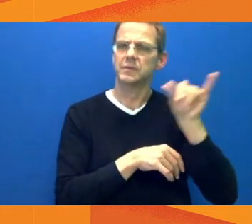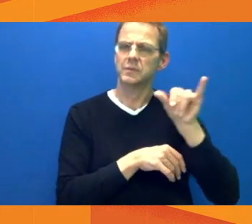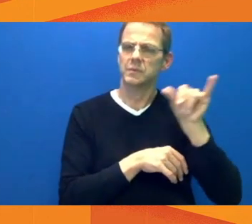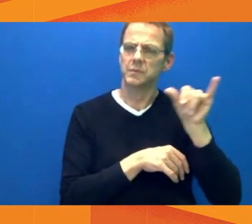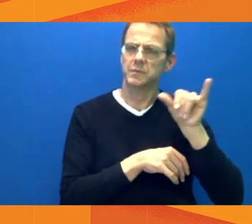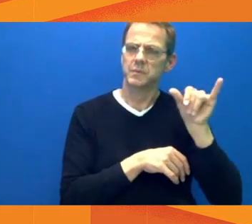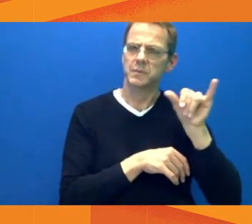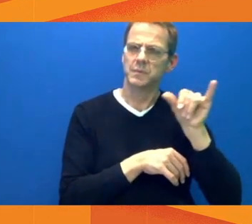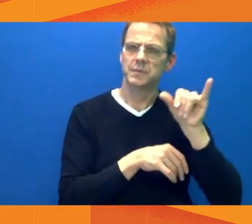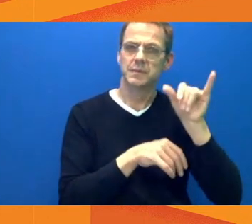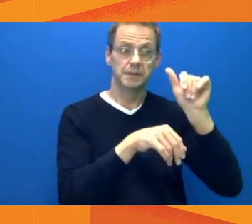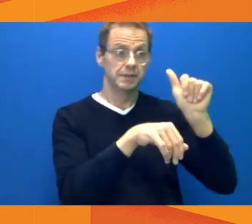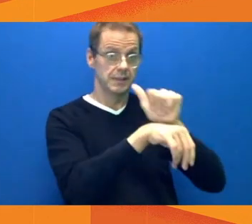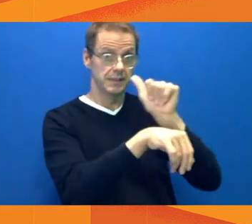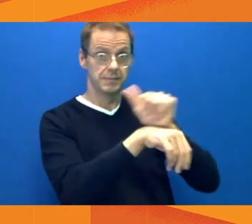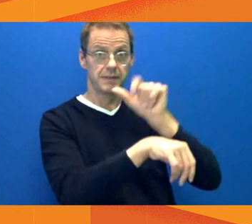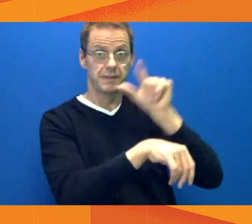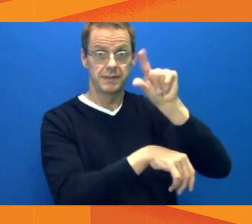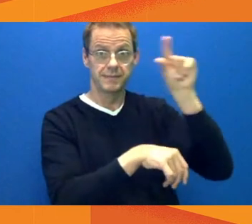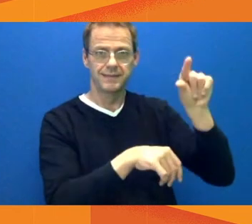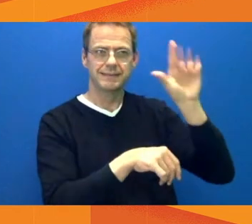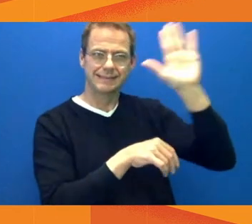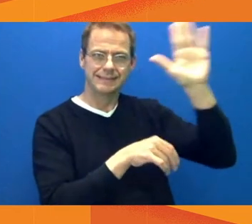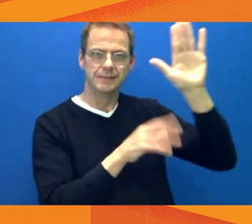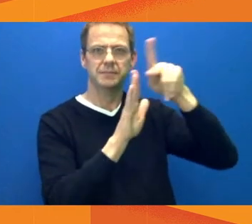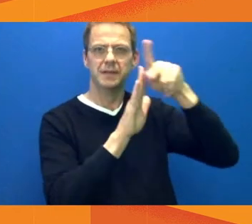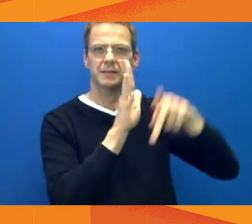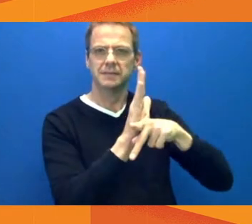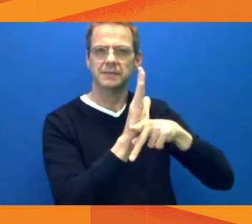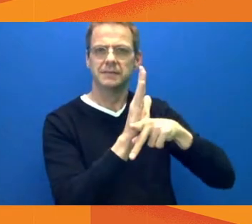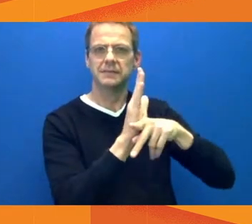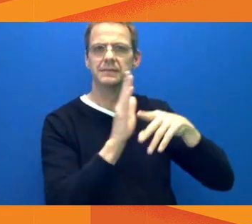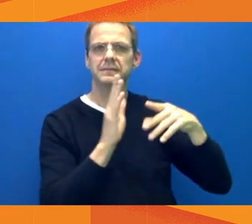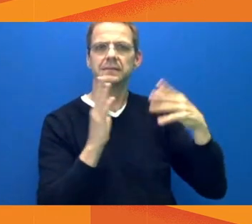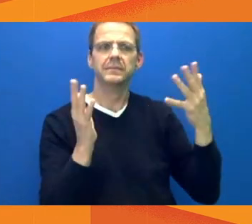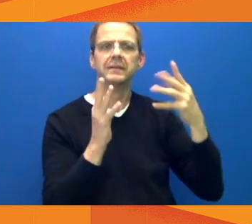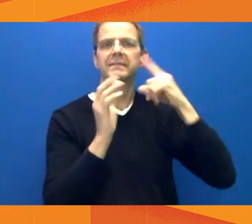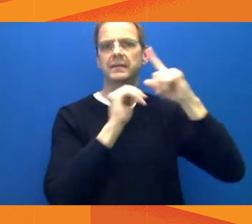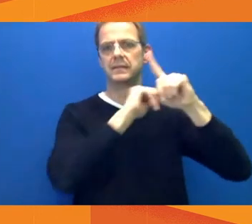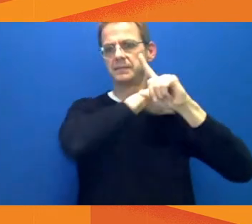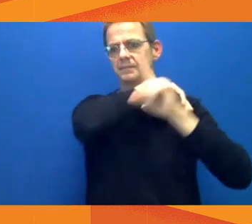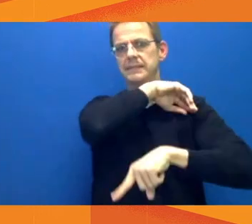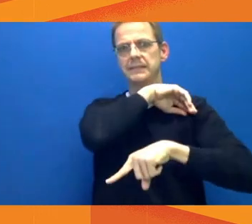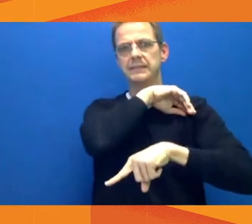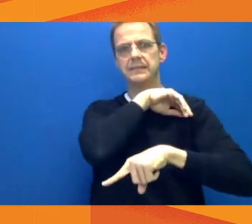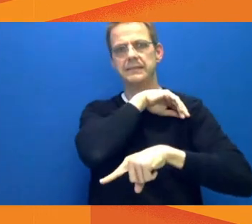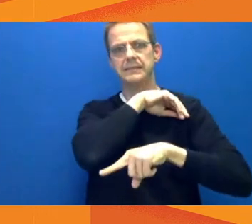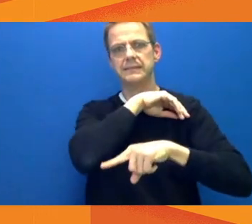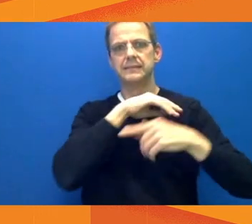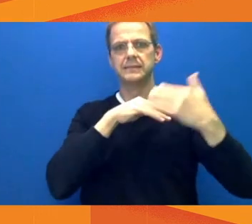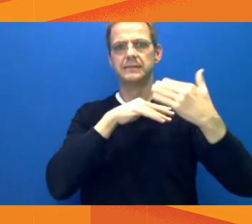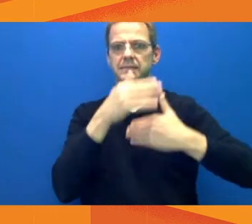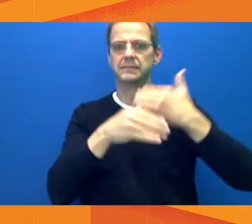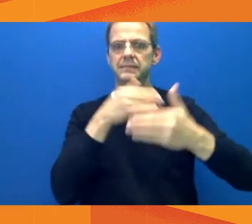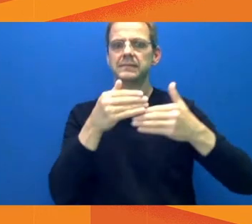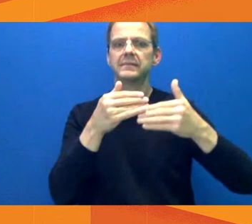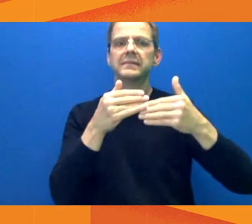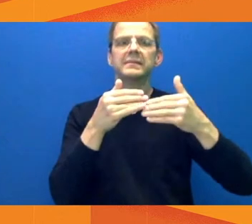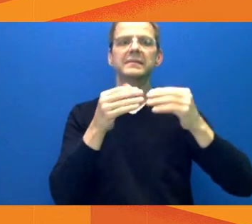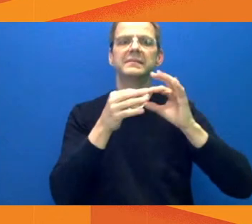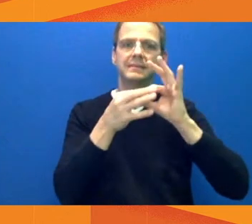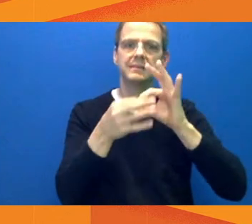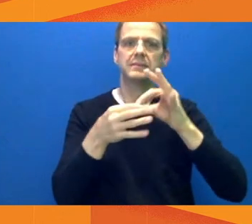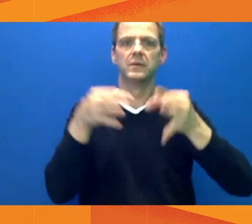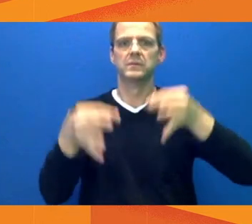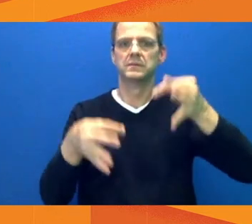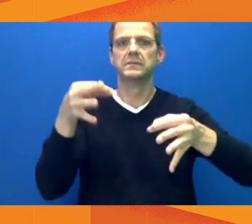Alberta's policy over time with respect to following through on accountability. So it's one thing for us to write a ticket on